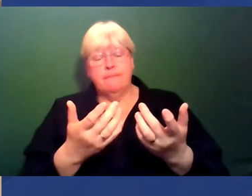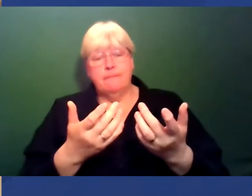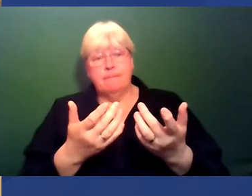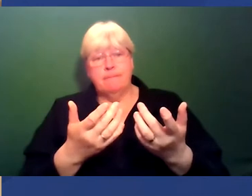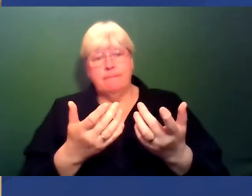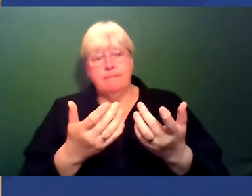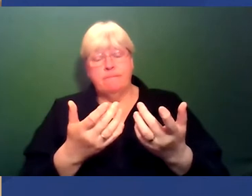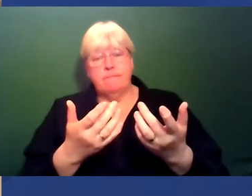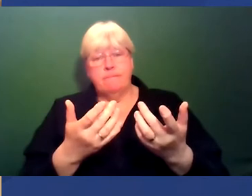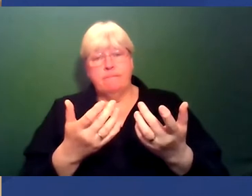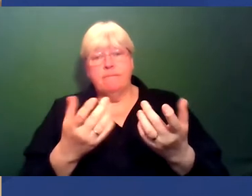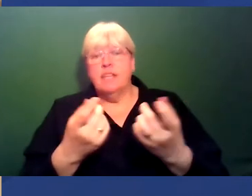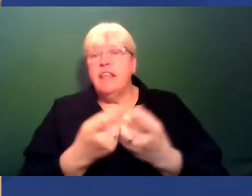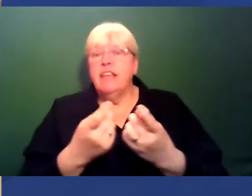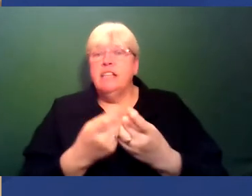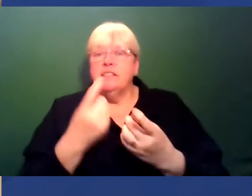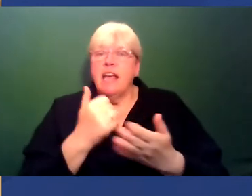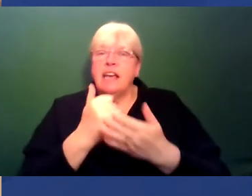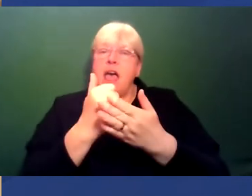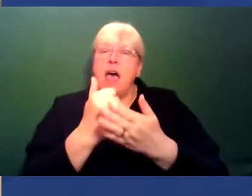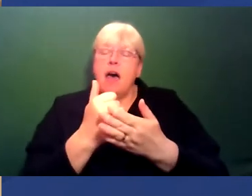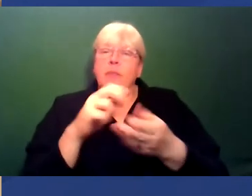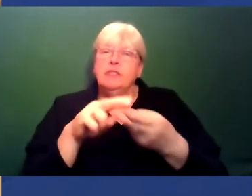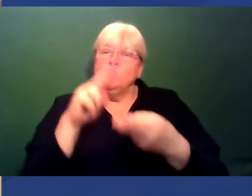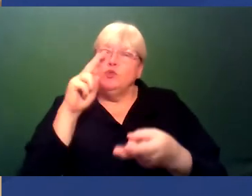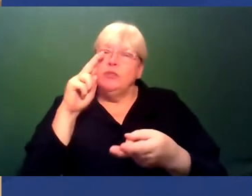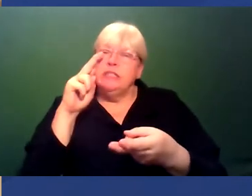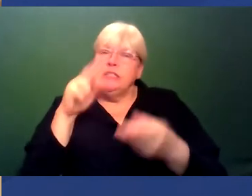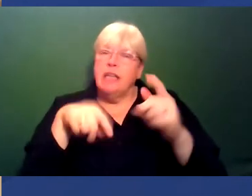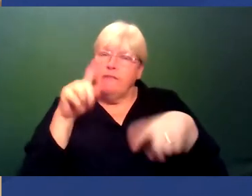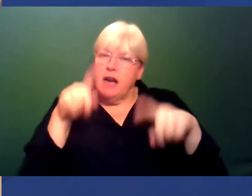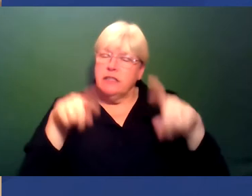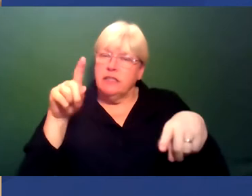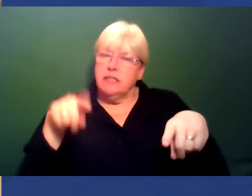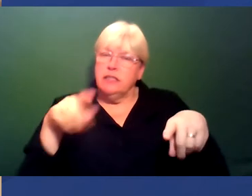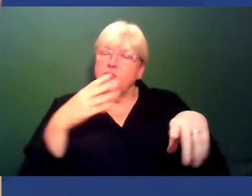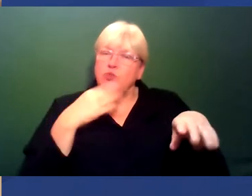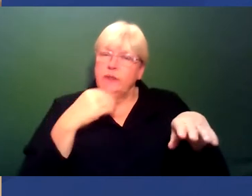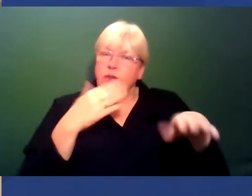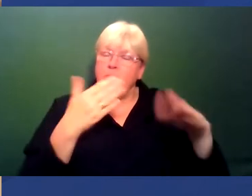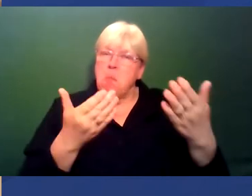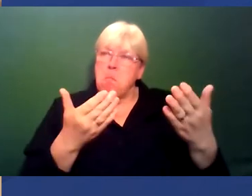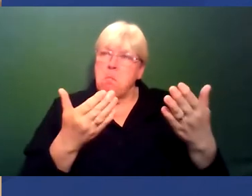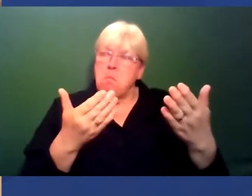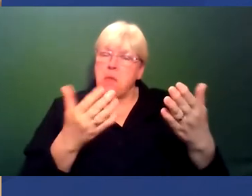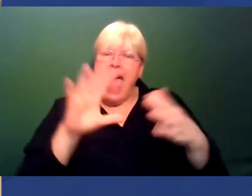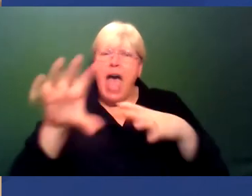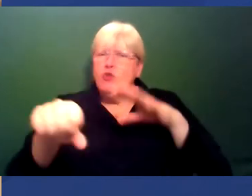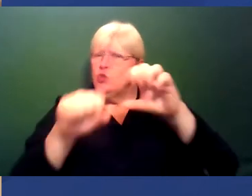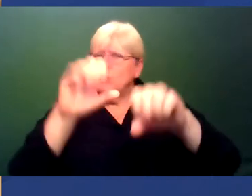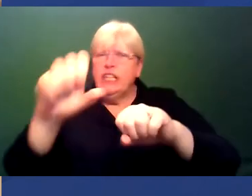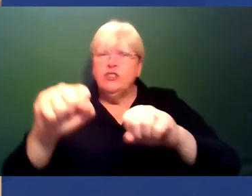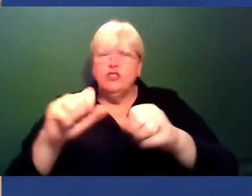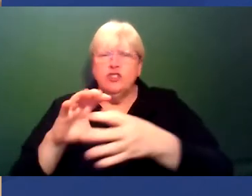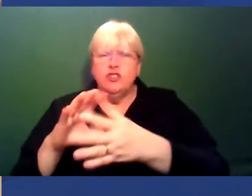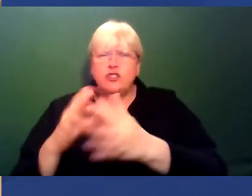Any things which can help increase diversity would be useful. So outreach and engagement and going to